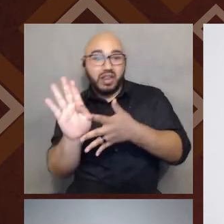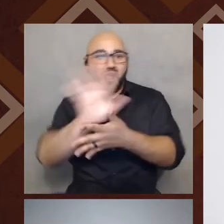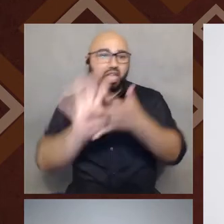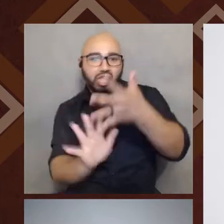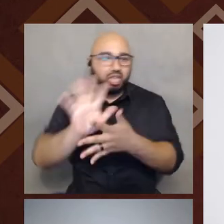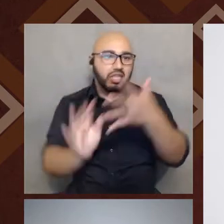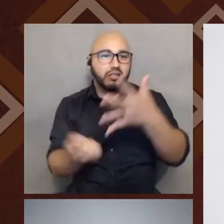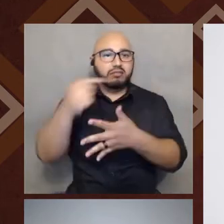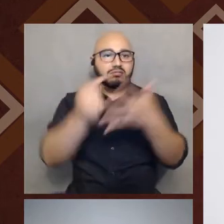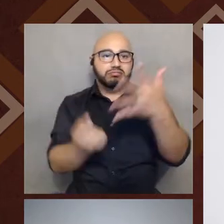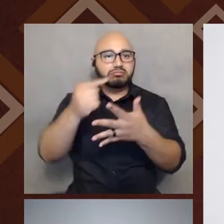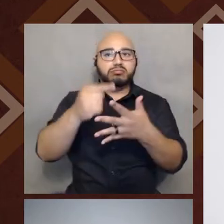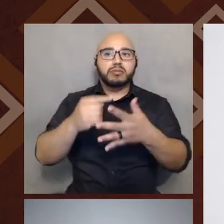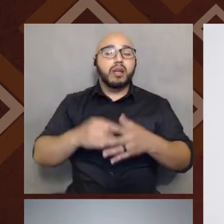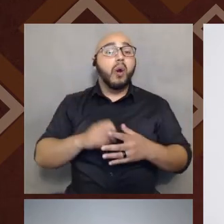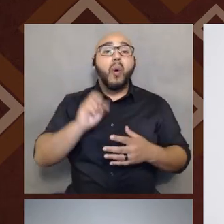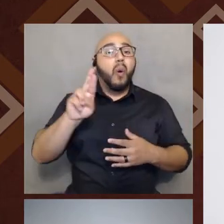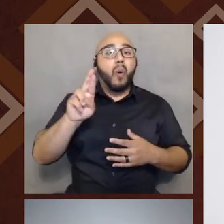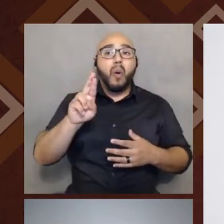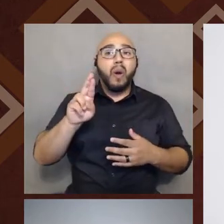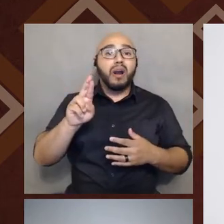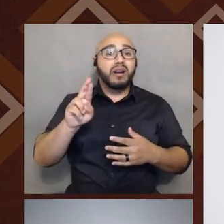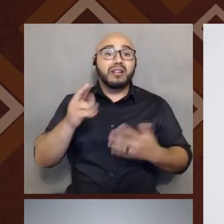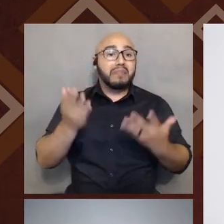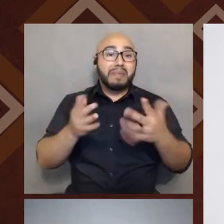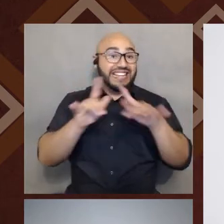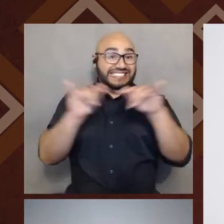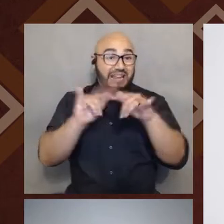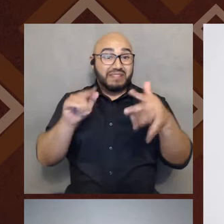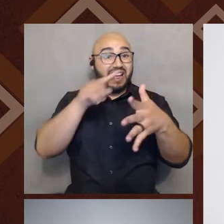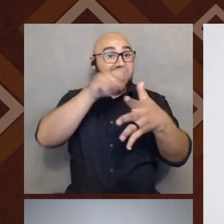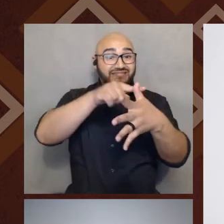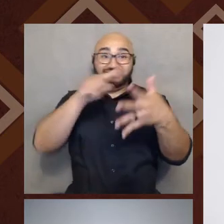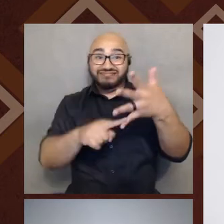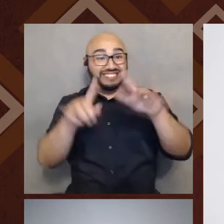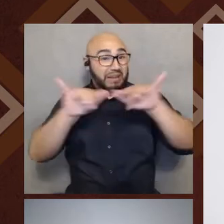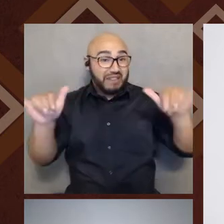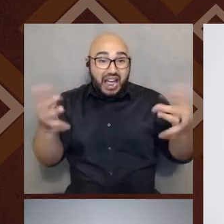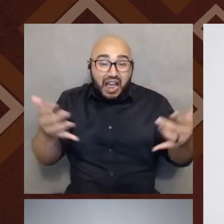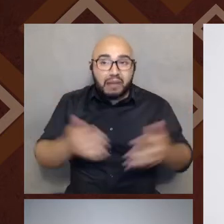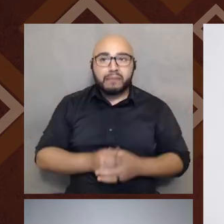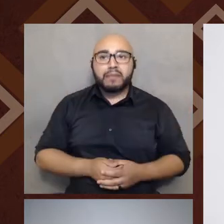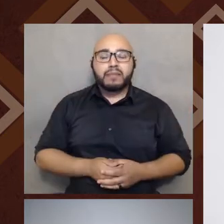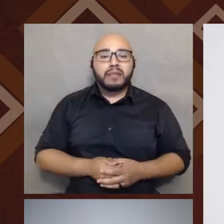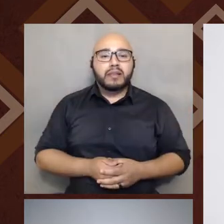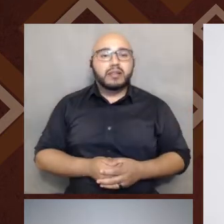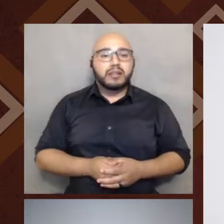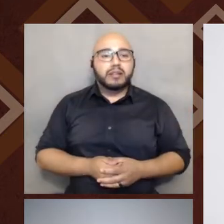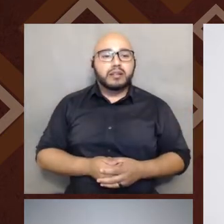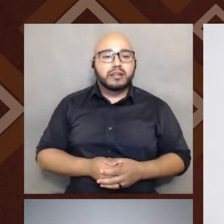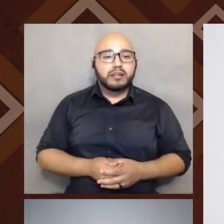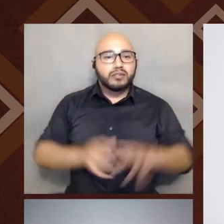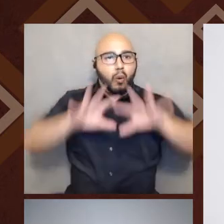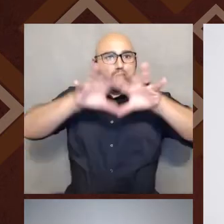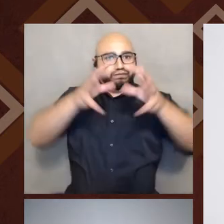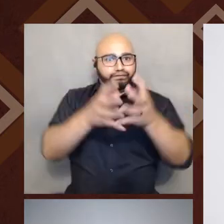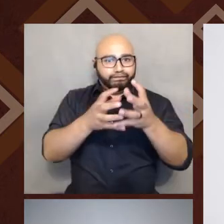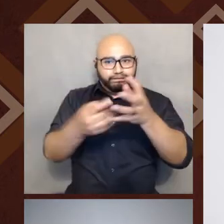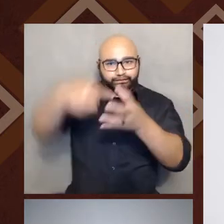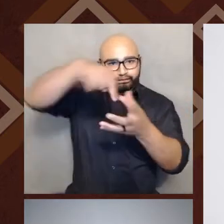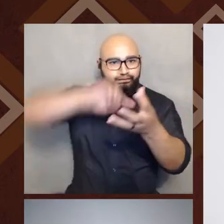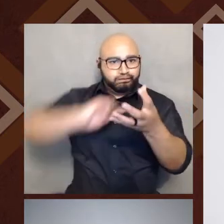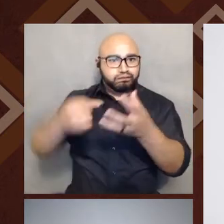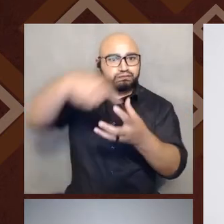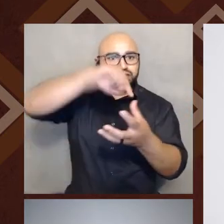or you might exist in multiple parts of that at the same time. And so, as you can see from this, um, short table,